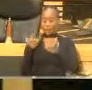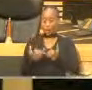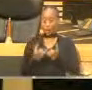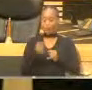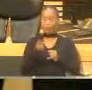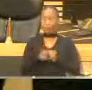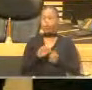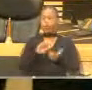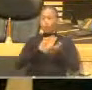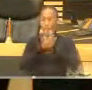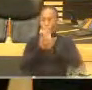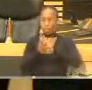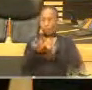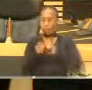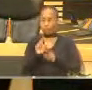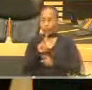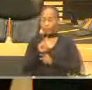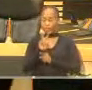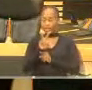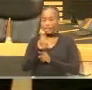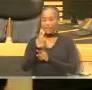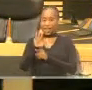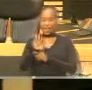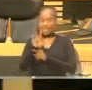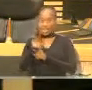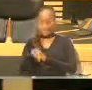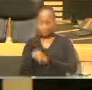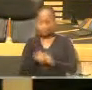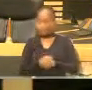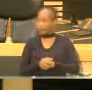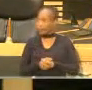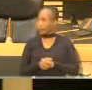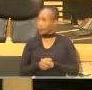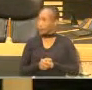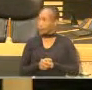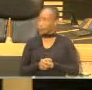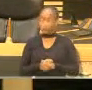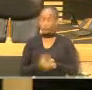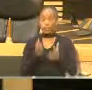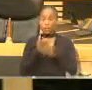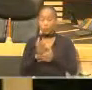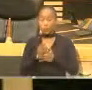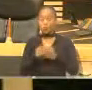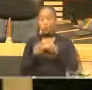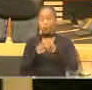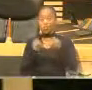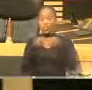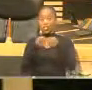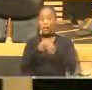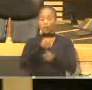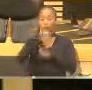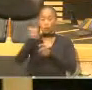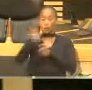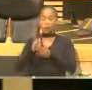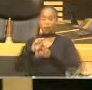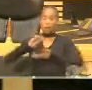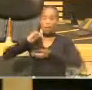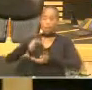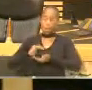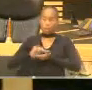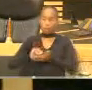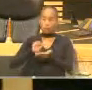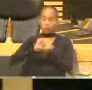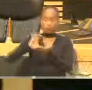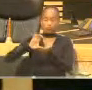by COVID-19, through the National Tourism Relief Fund, 457 Eastern Cape Tourism